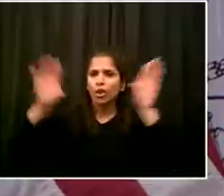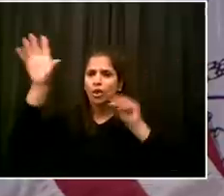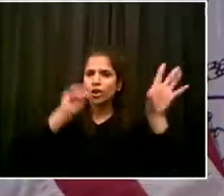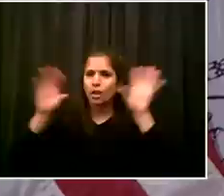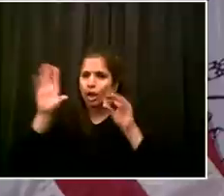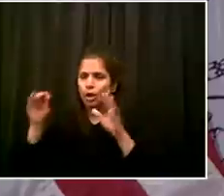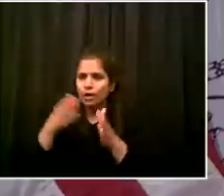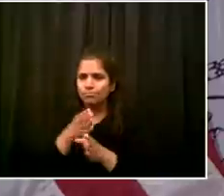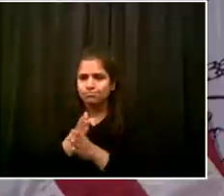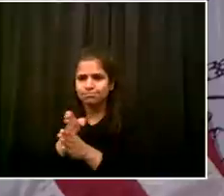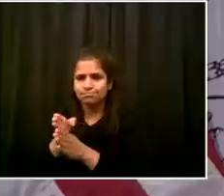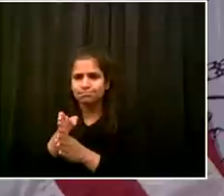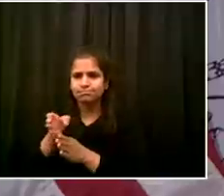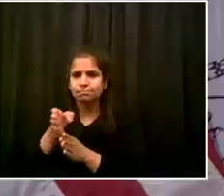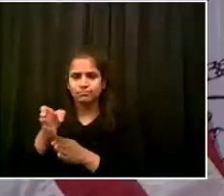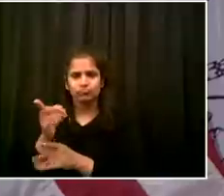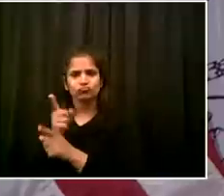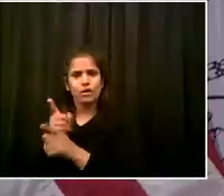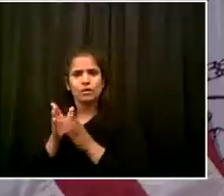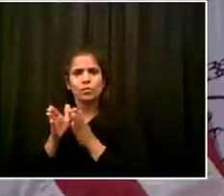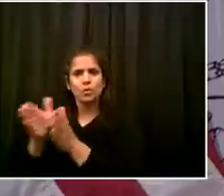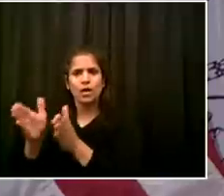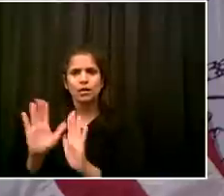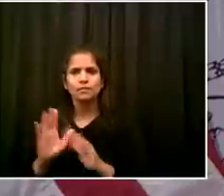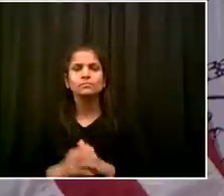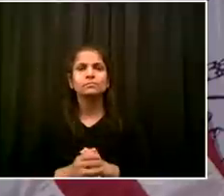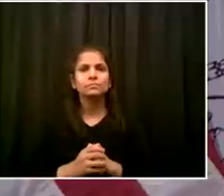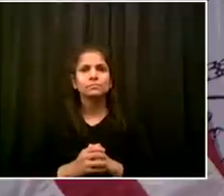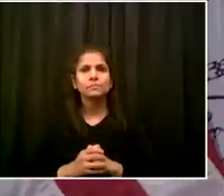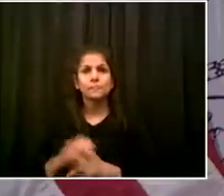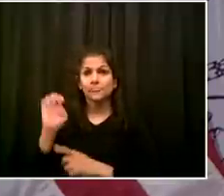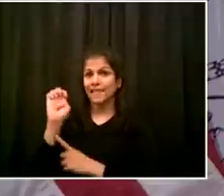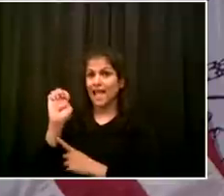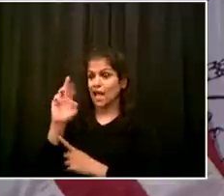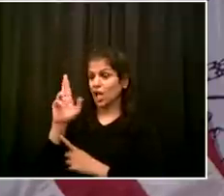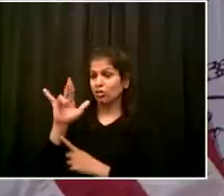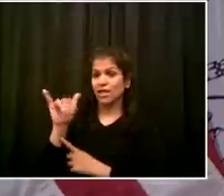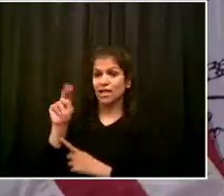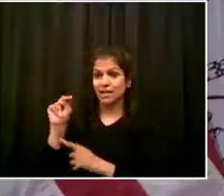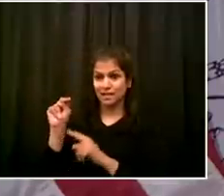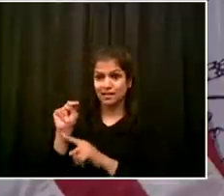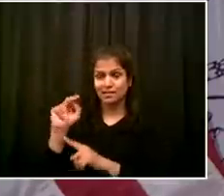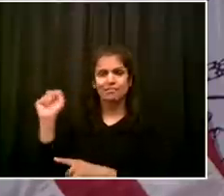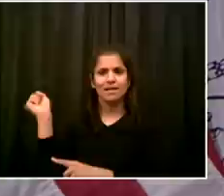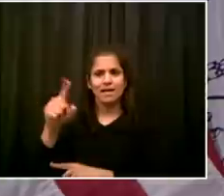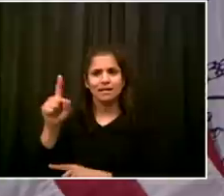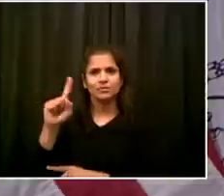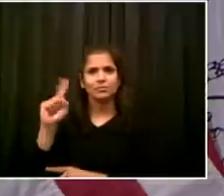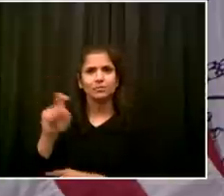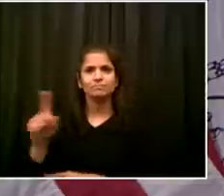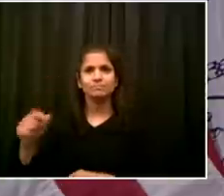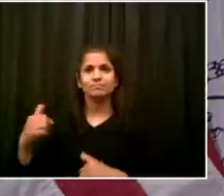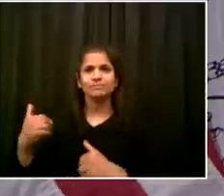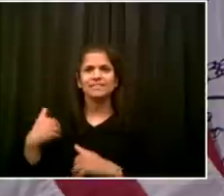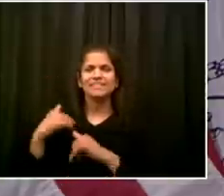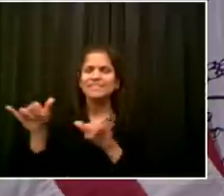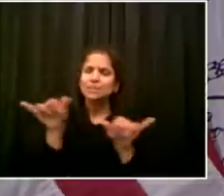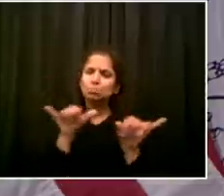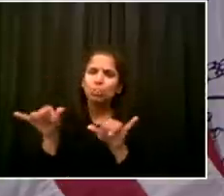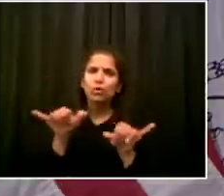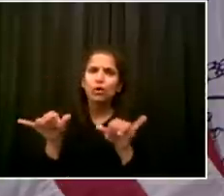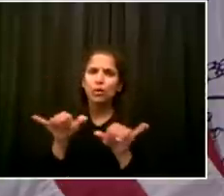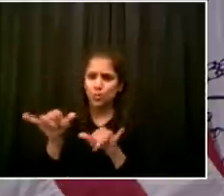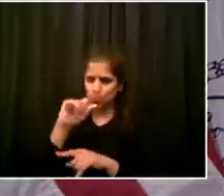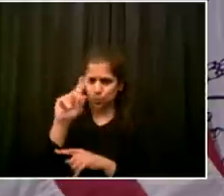Hi, Mr. Mayor. I had a question on a similar topic. So this research out of Columbia University finds that